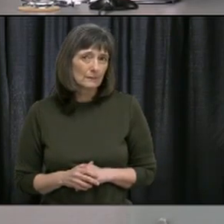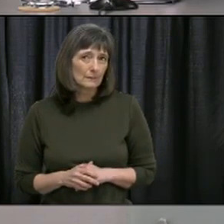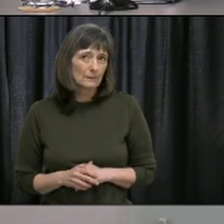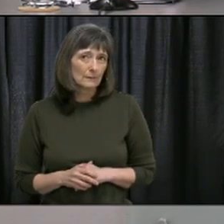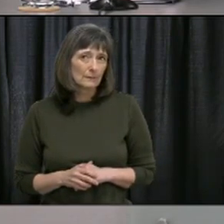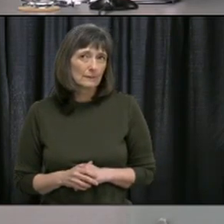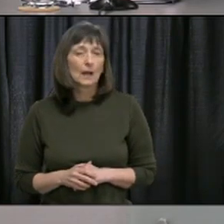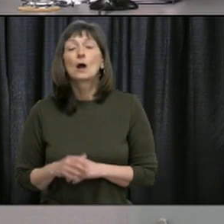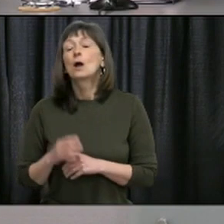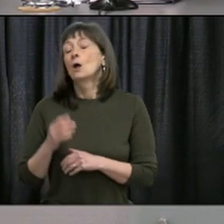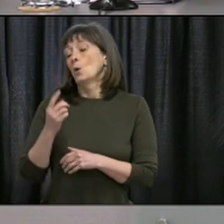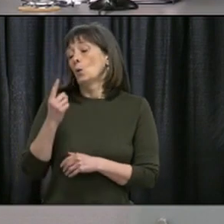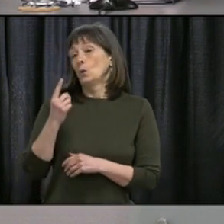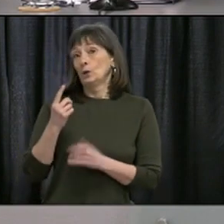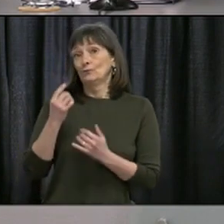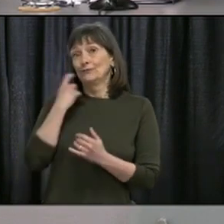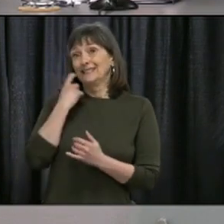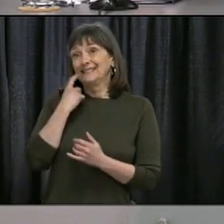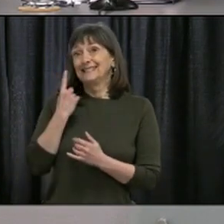ICU has been so far.